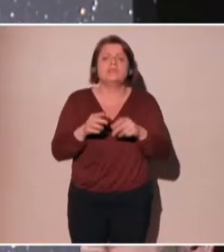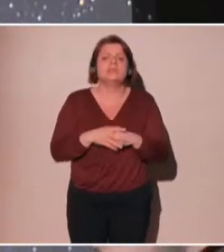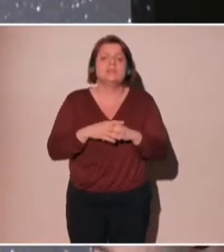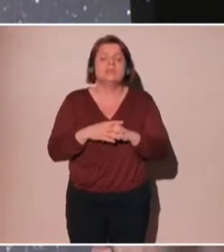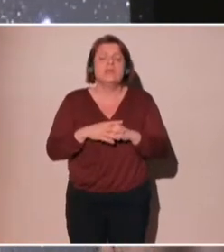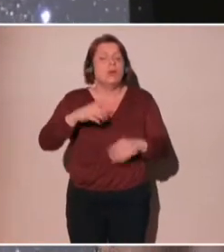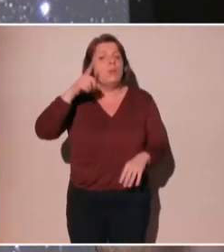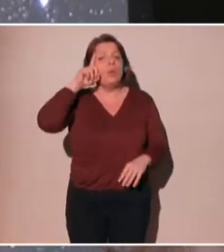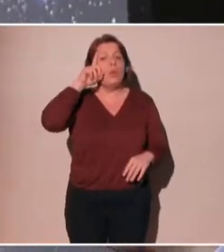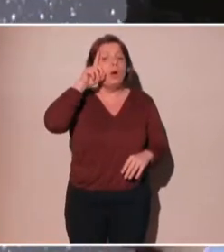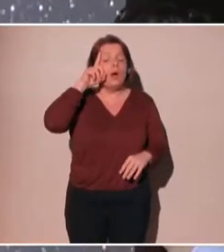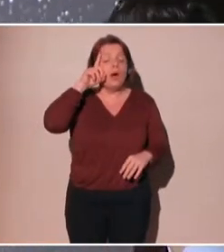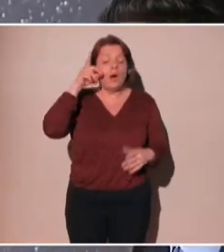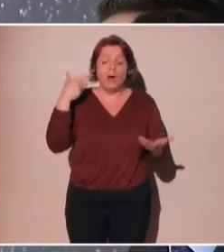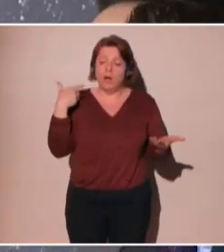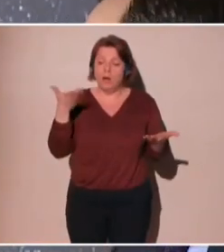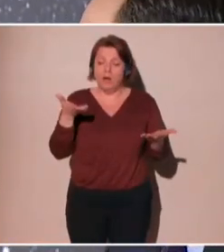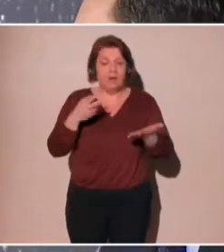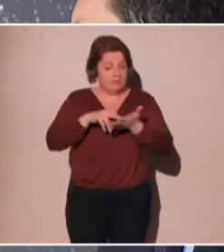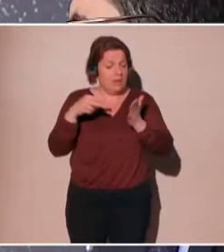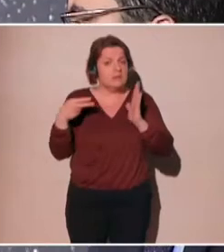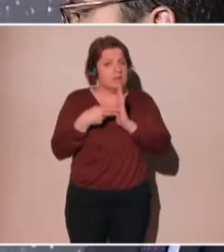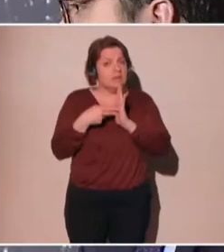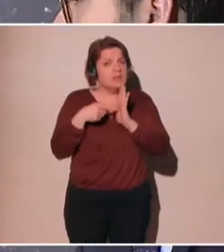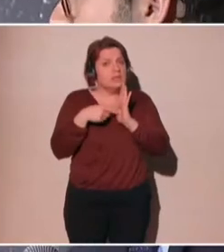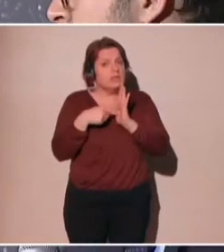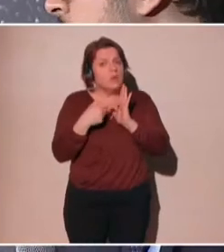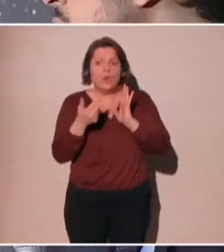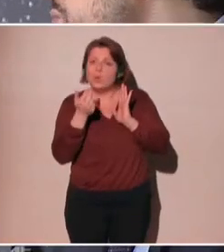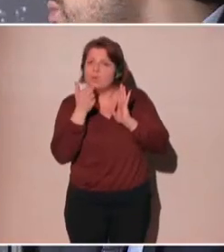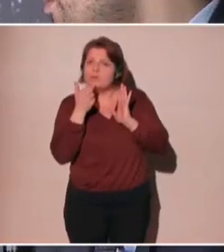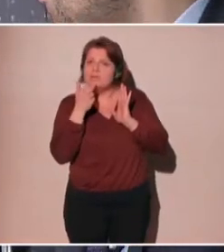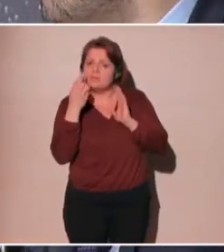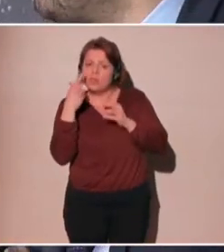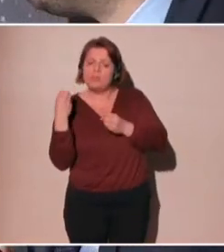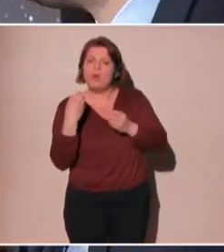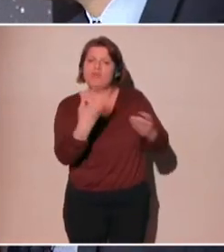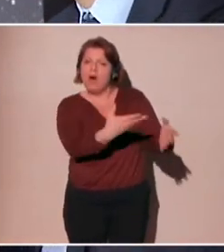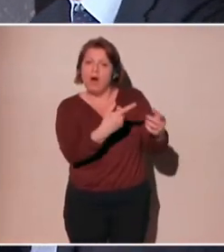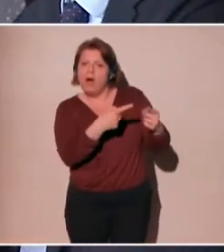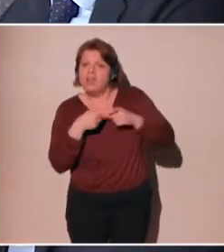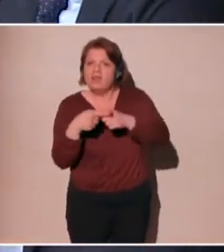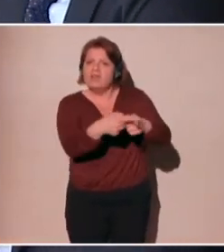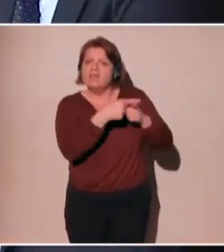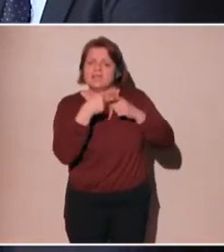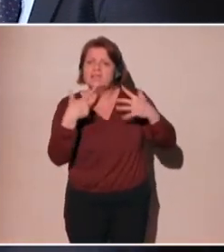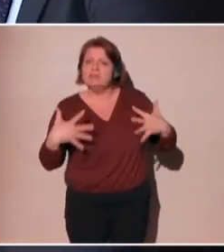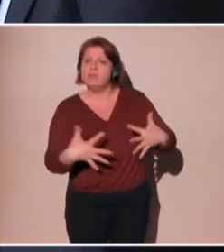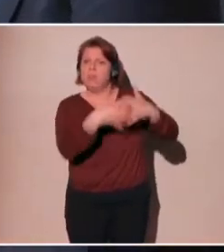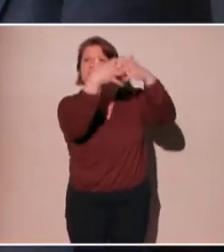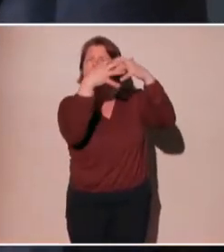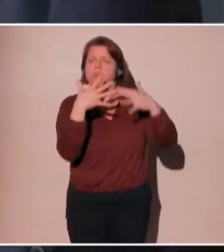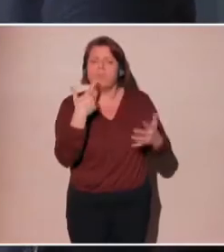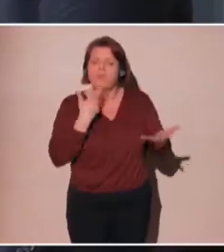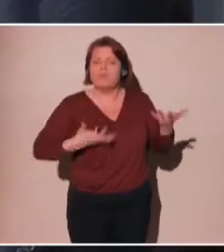purposely trying to instigate and cause unrest. So I think this issue about personal data sharing is really